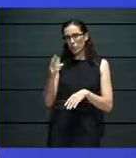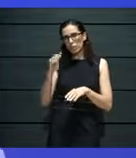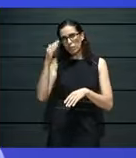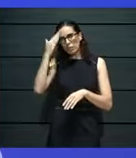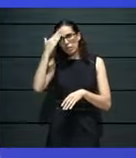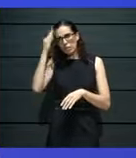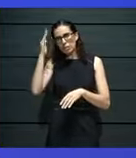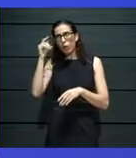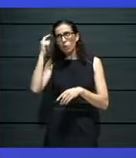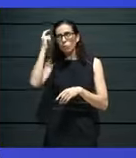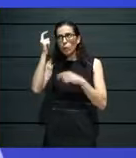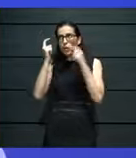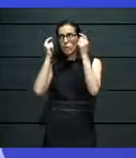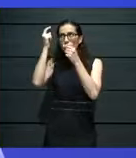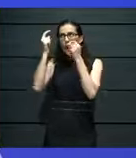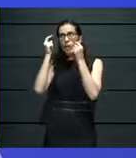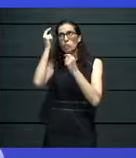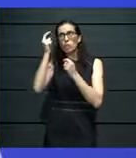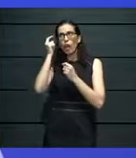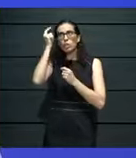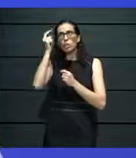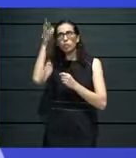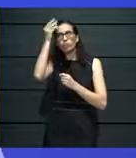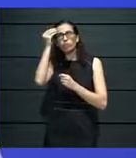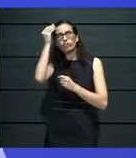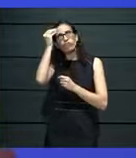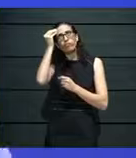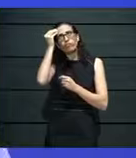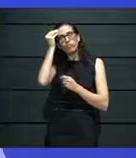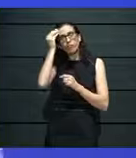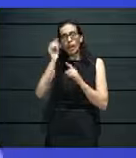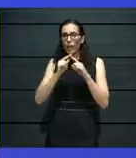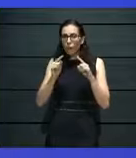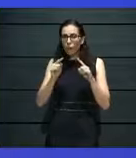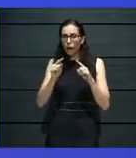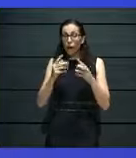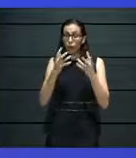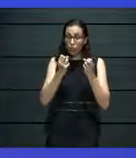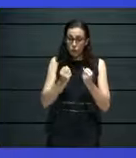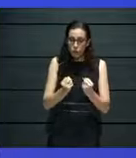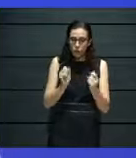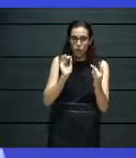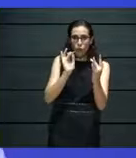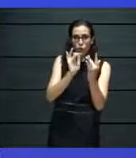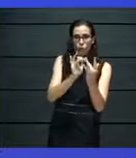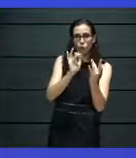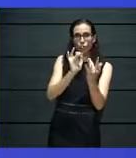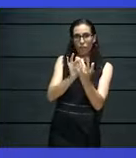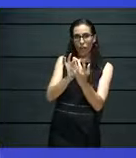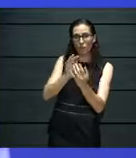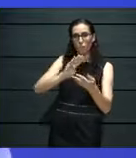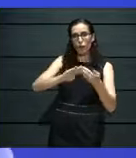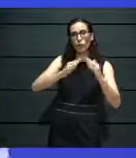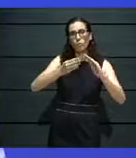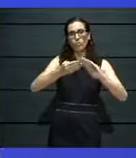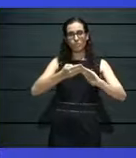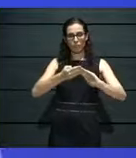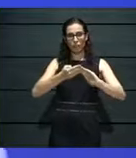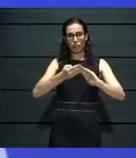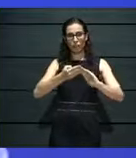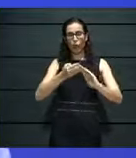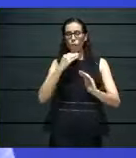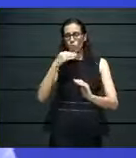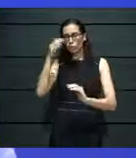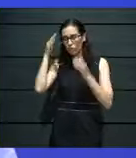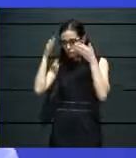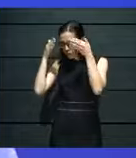rather than understanding that we have to nurture and find a voice where we can engage with the community, engage with an audience. And that is